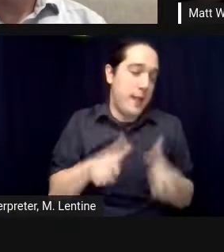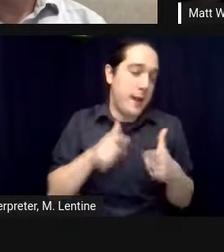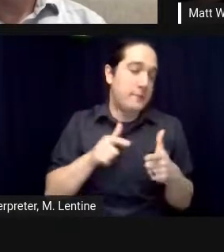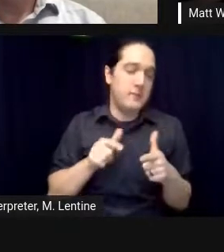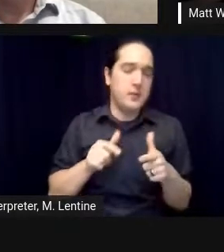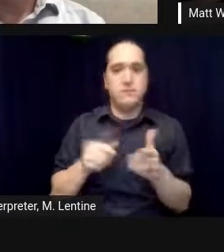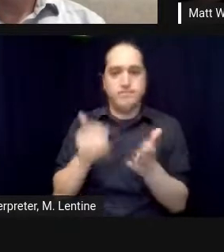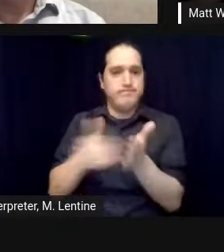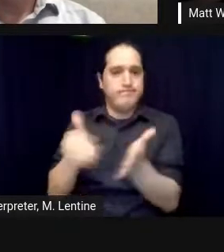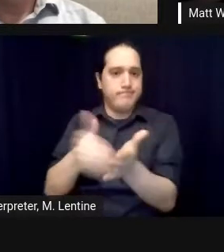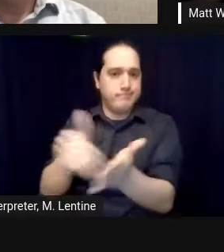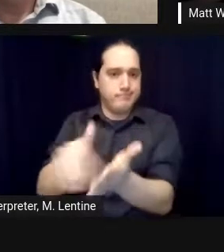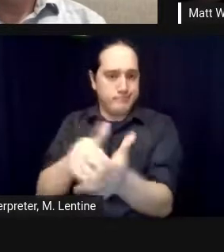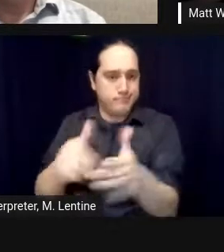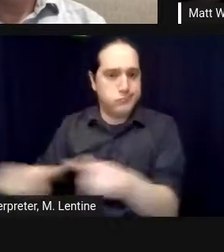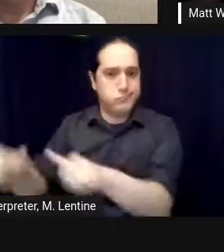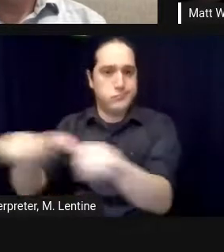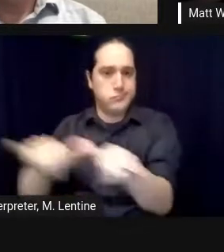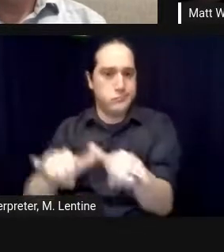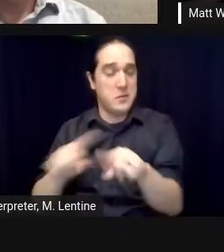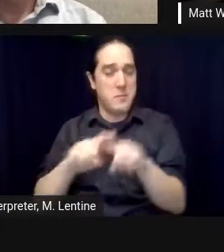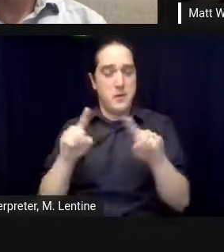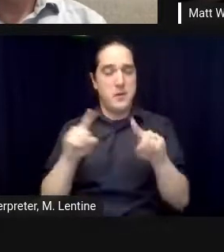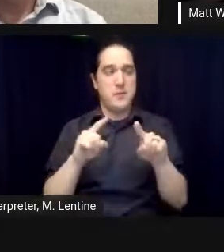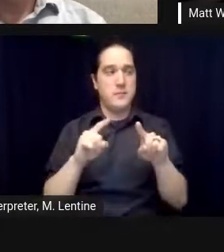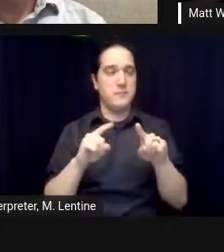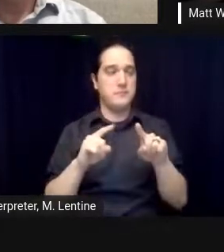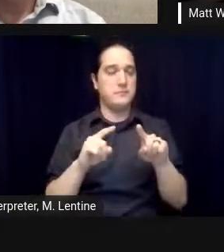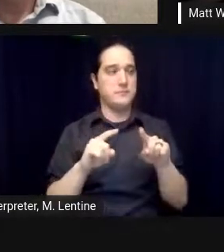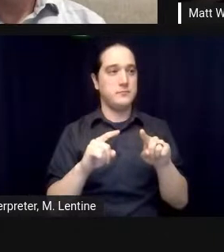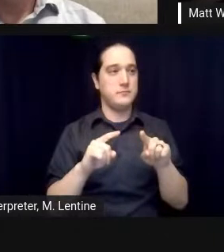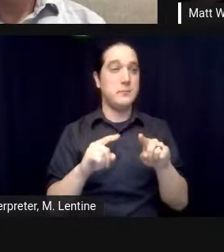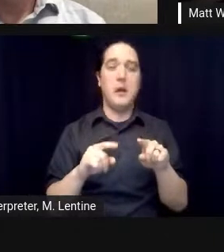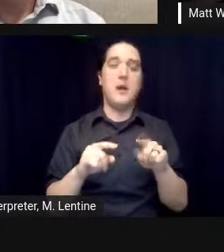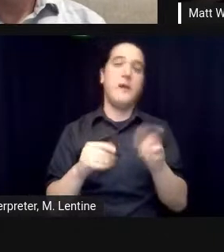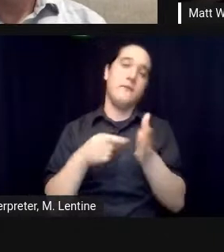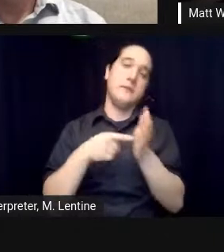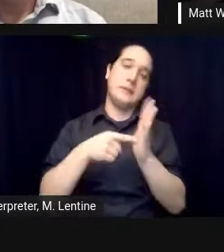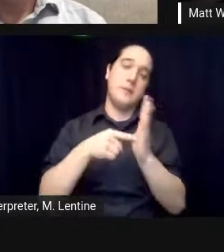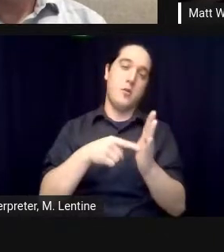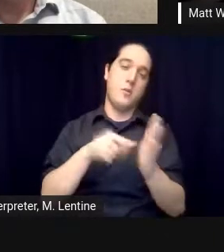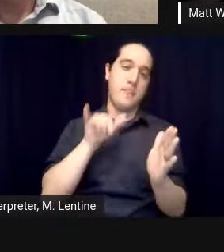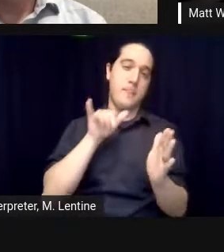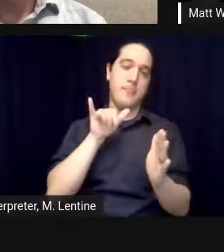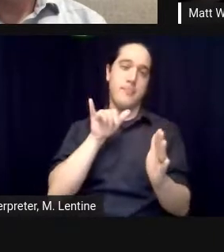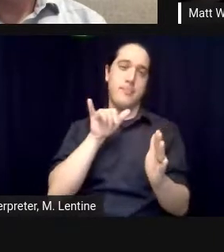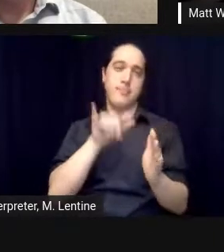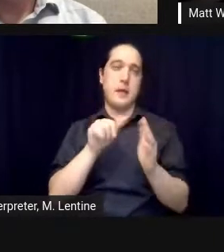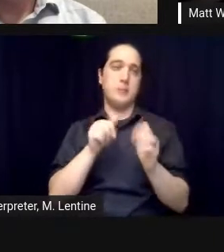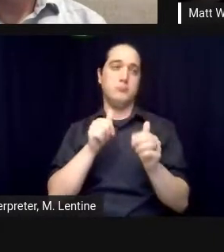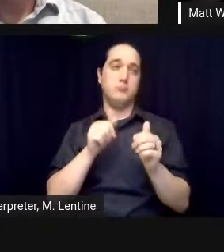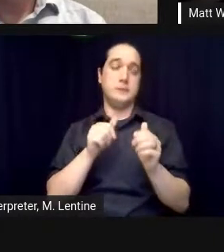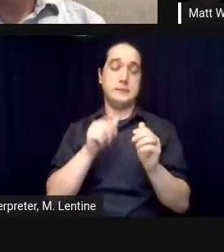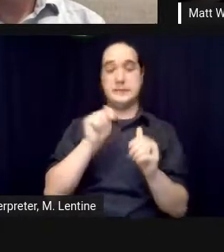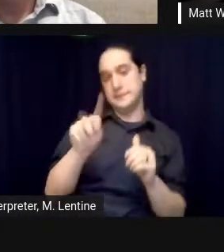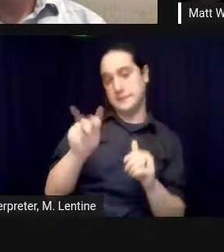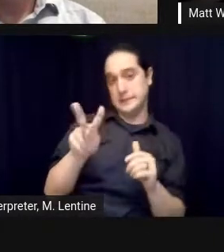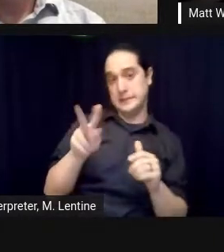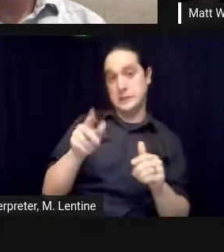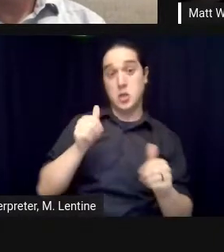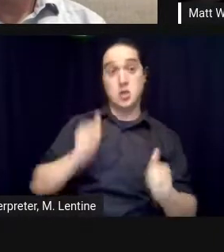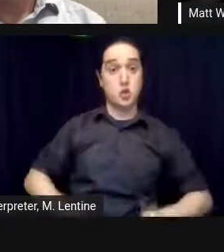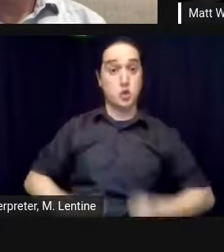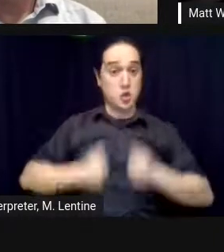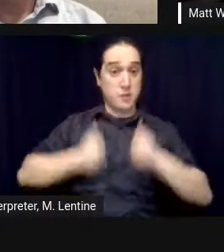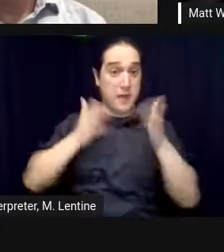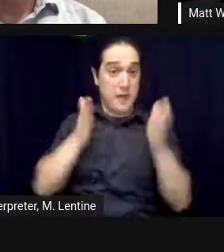links and of course the television show um survivor comes to mind um considering all the ecological challenges inside but i